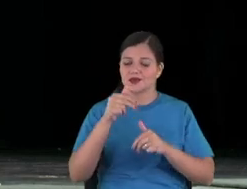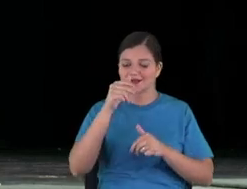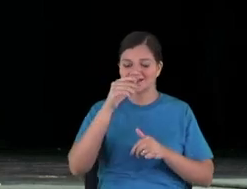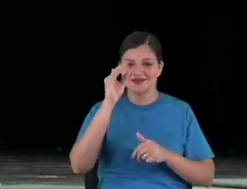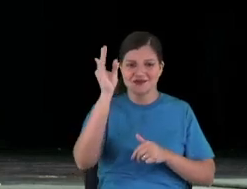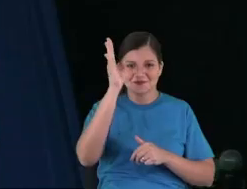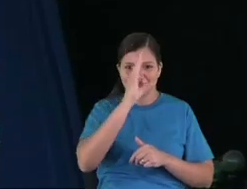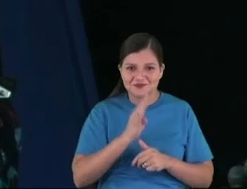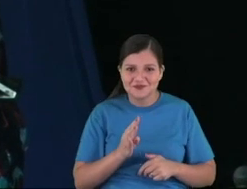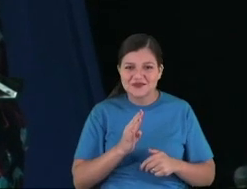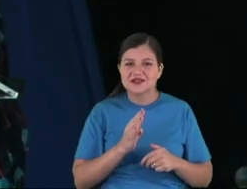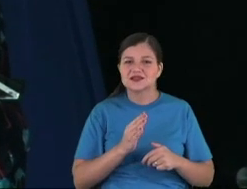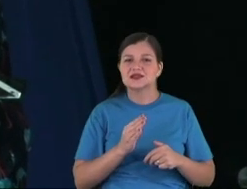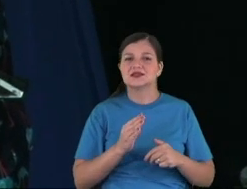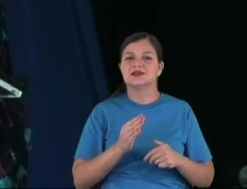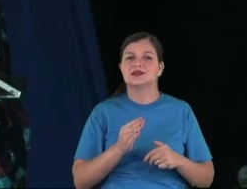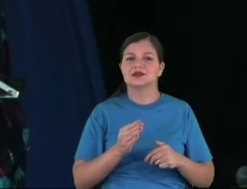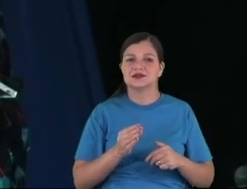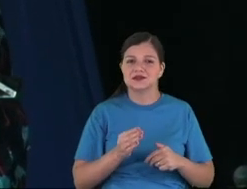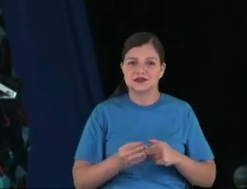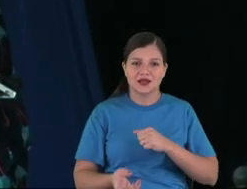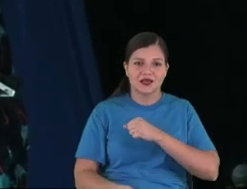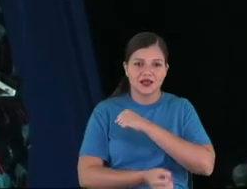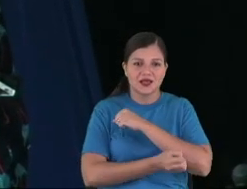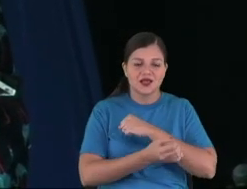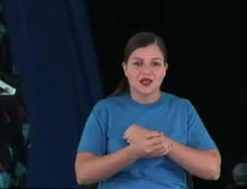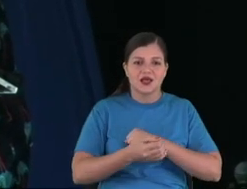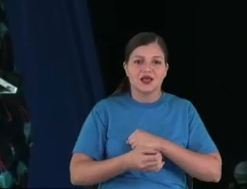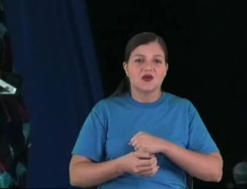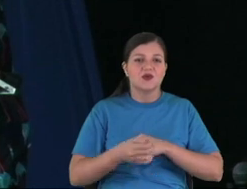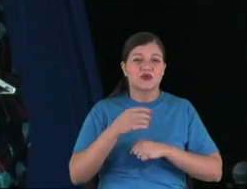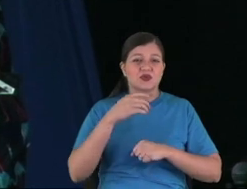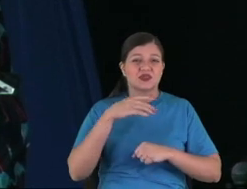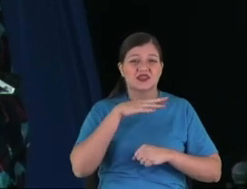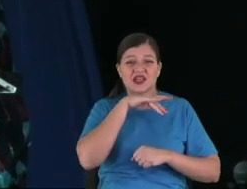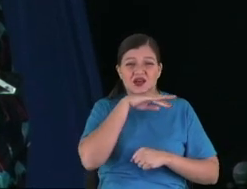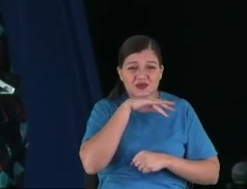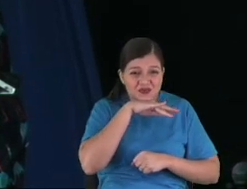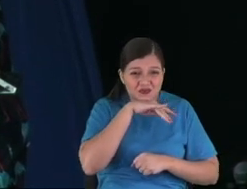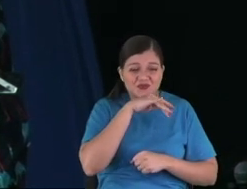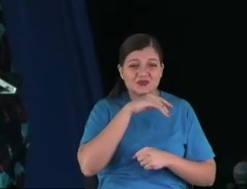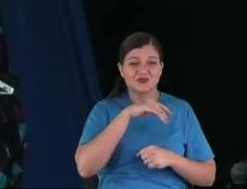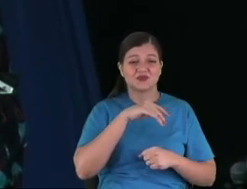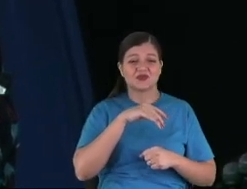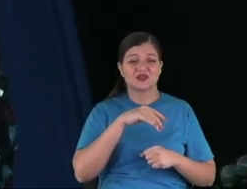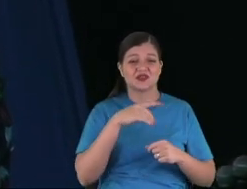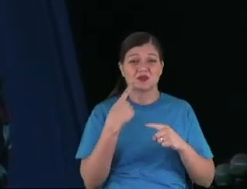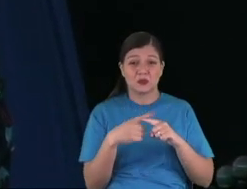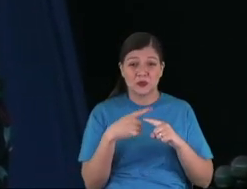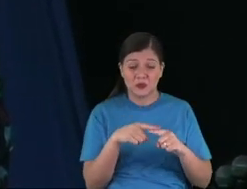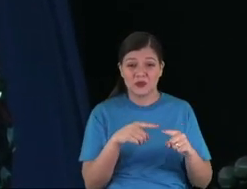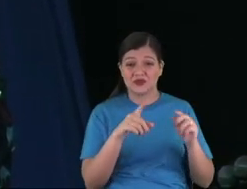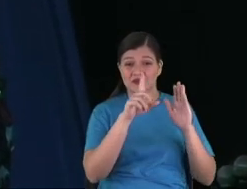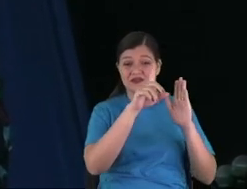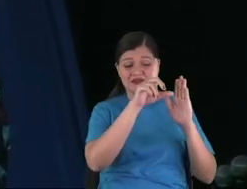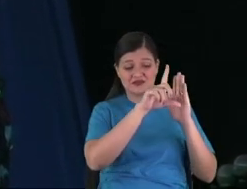things. All the sins that we need to choose, we are making all these sins here, Brazil.